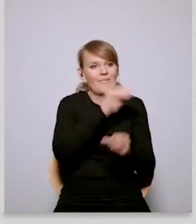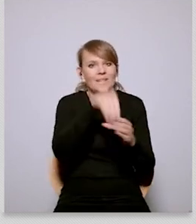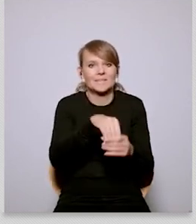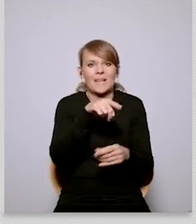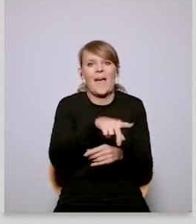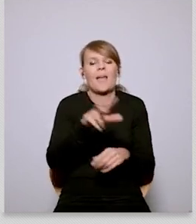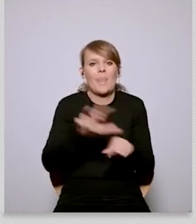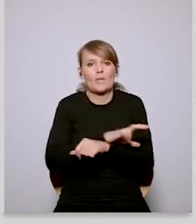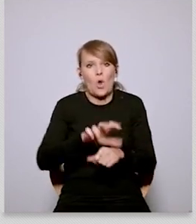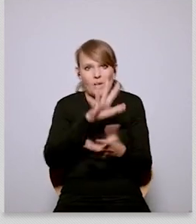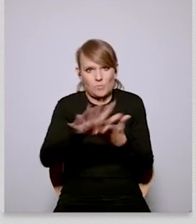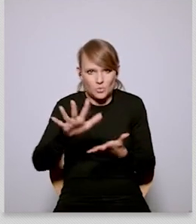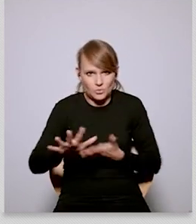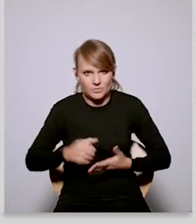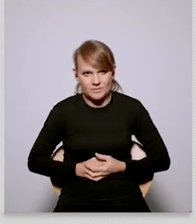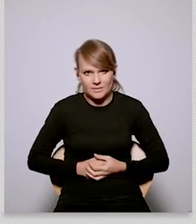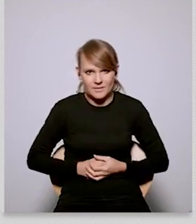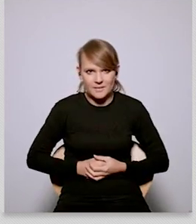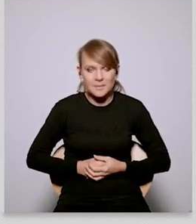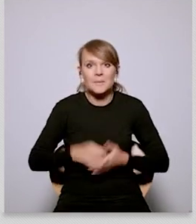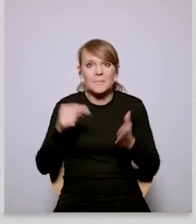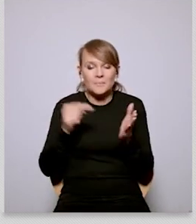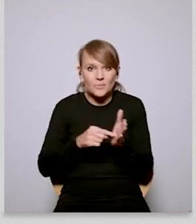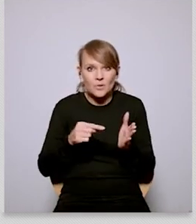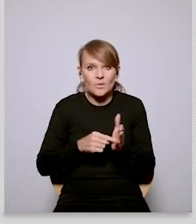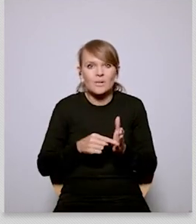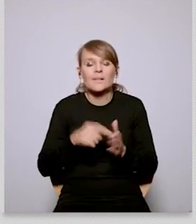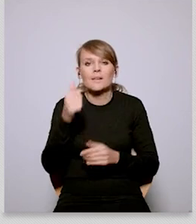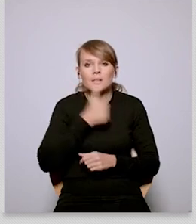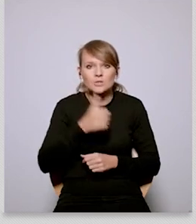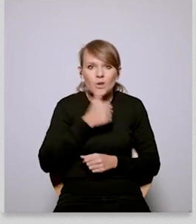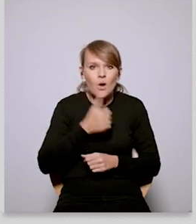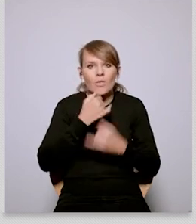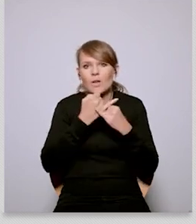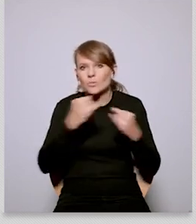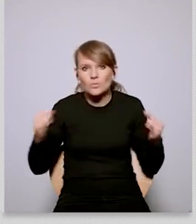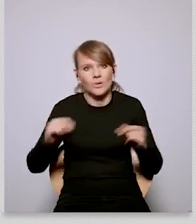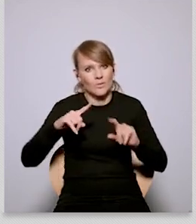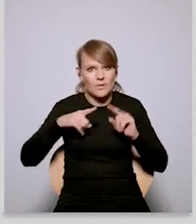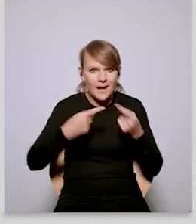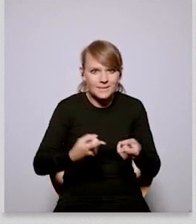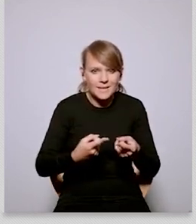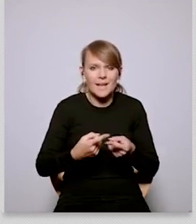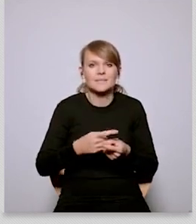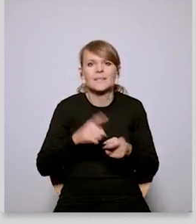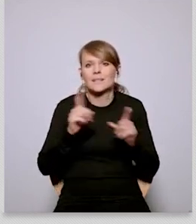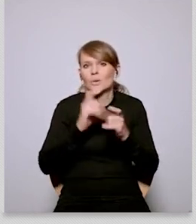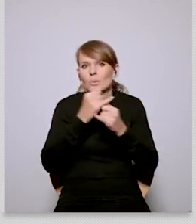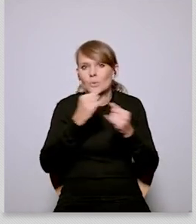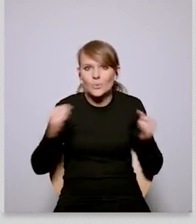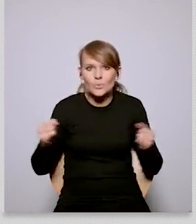of the environment uh leads to very concrete very specific costs it will always